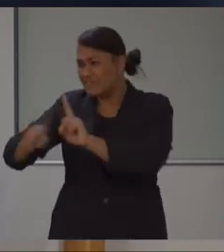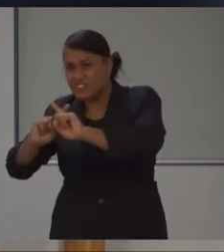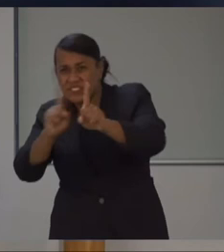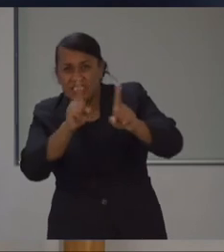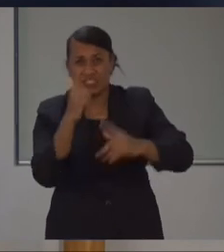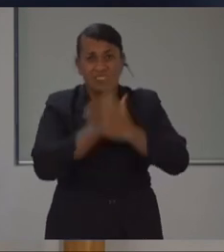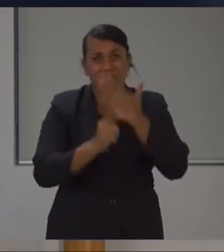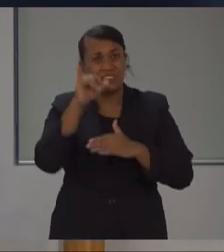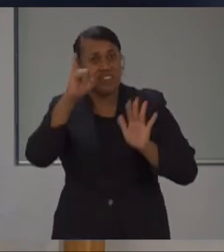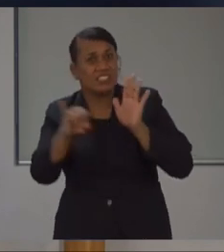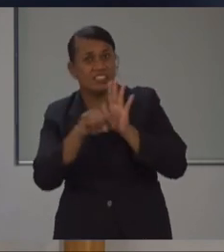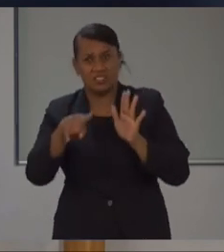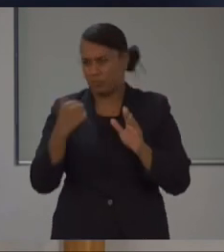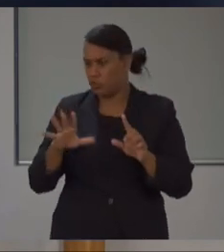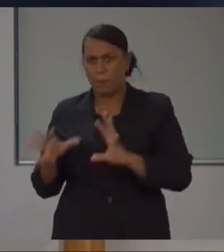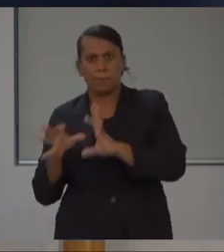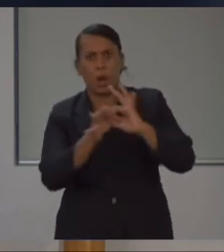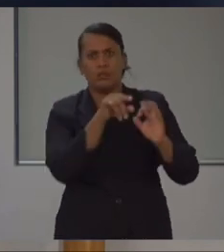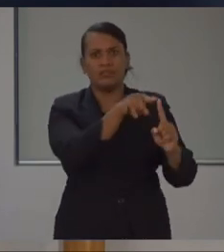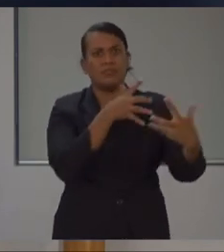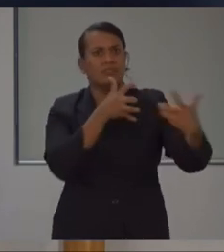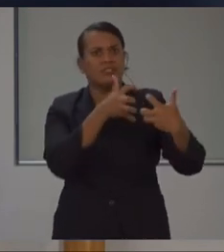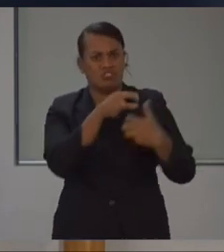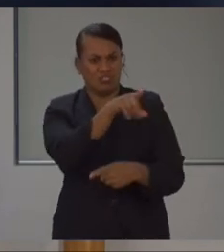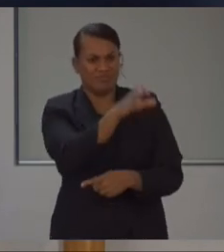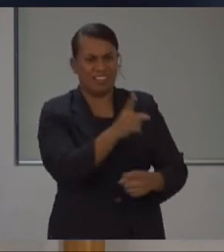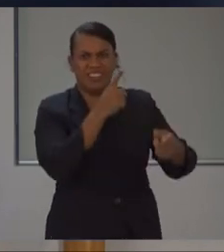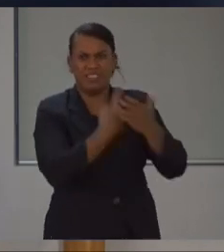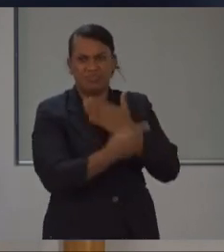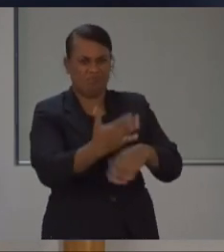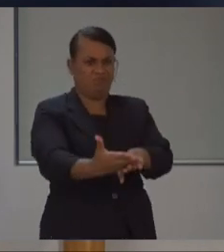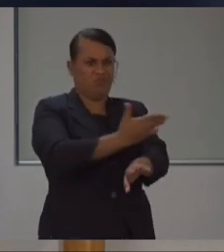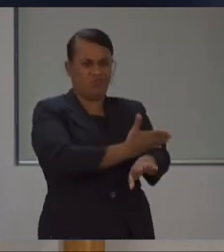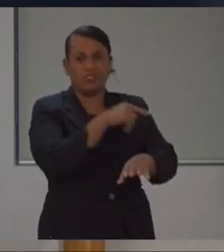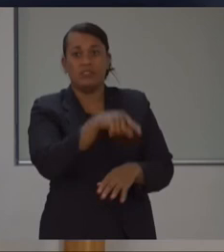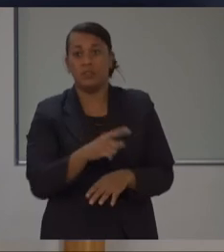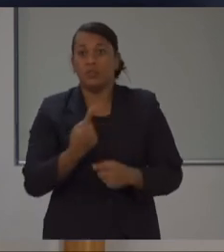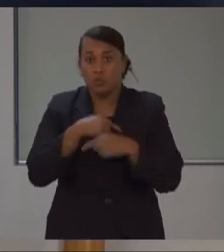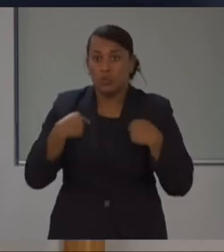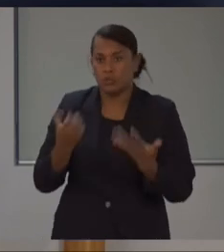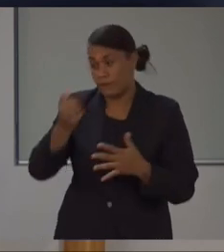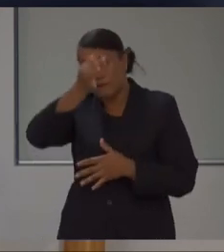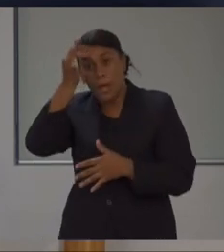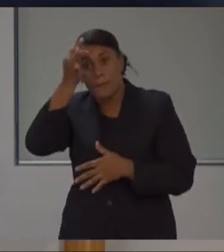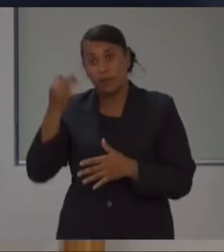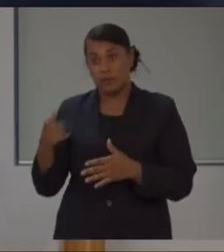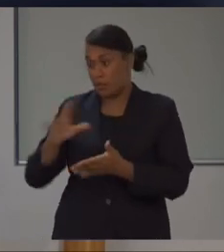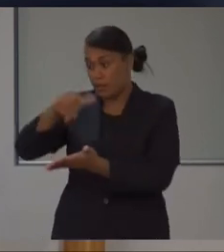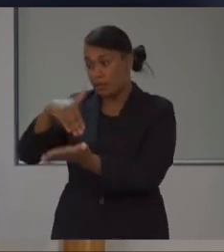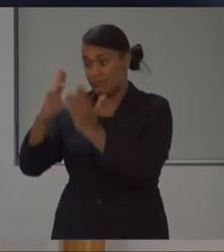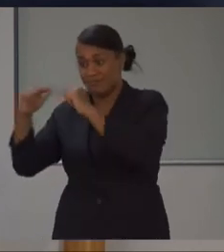an important case. That's what we know at the moment. That's why we also have the fever screening programs that are in place right throughout the country